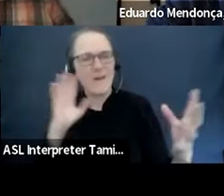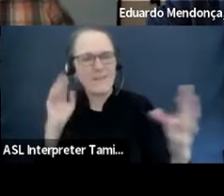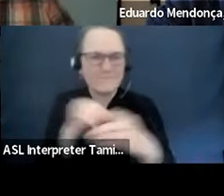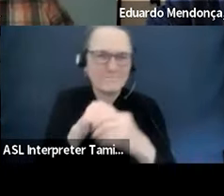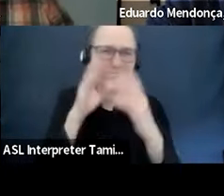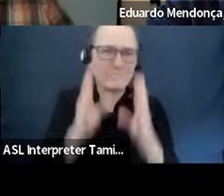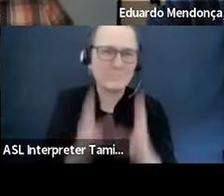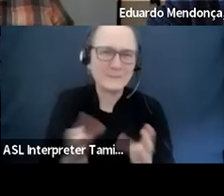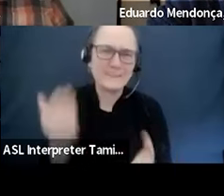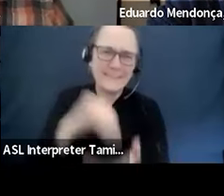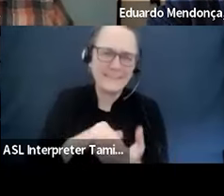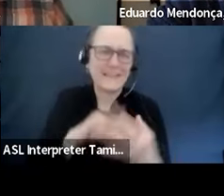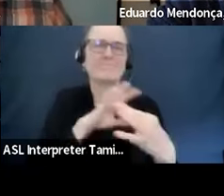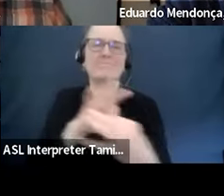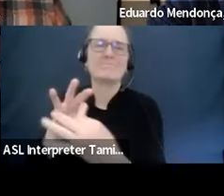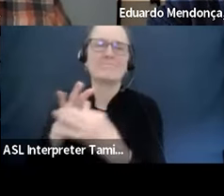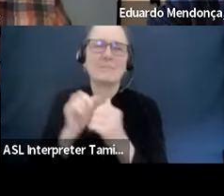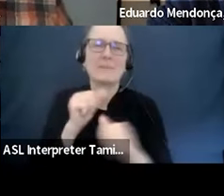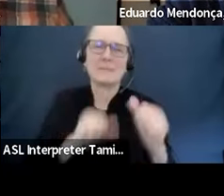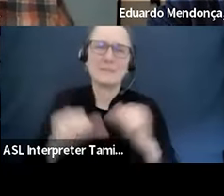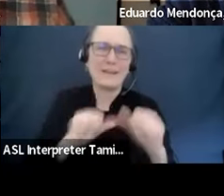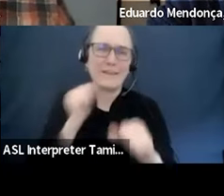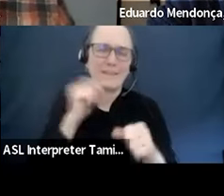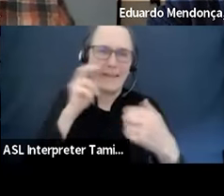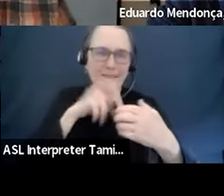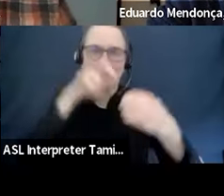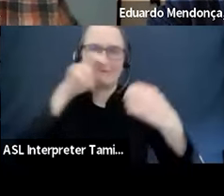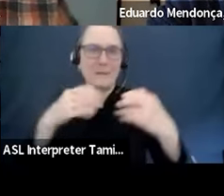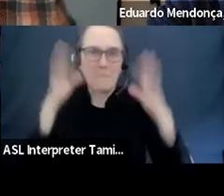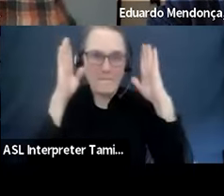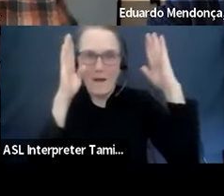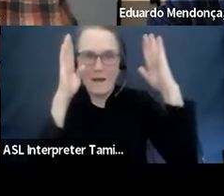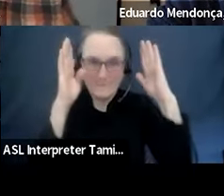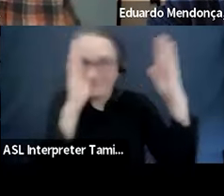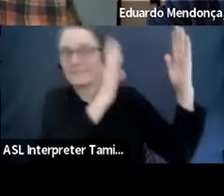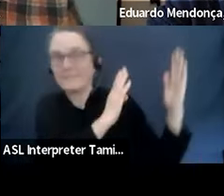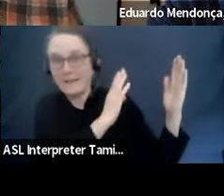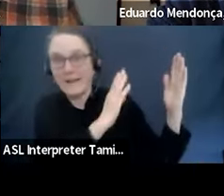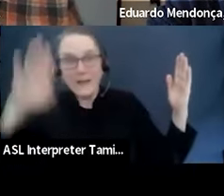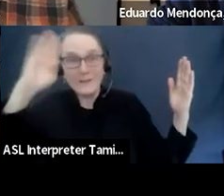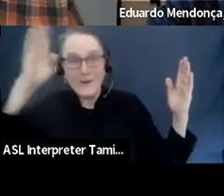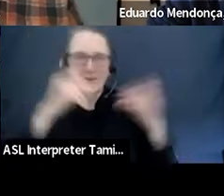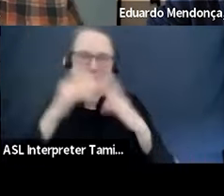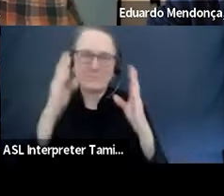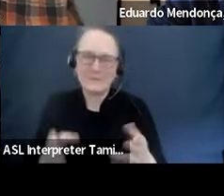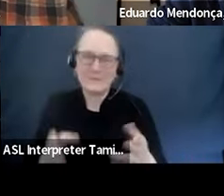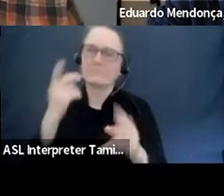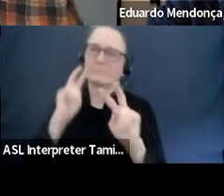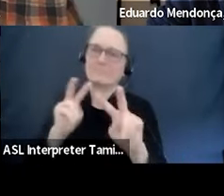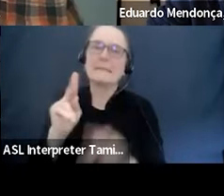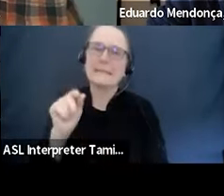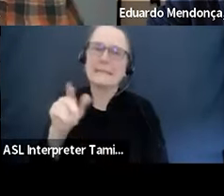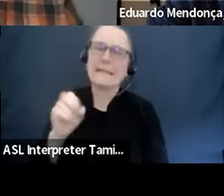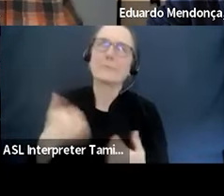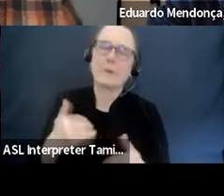all of one another also out of these boxes. I really look forward to that day. Um, I cannot thank the panelists,